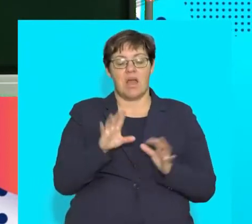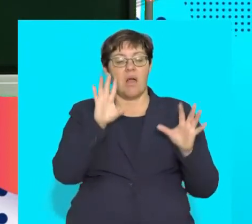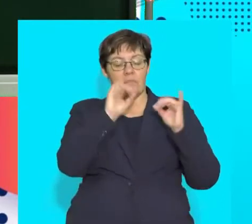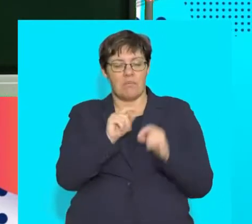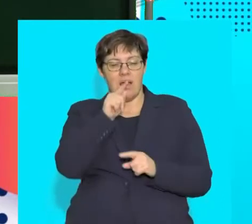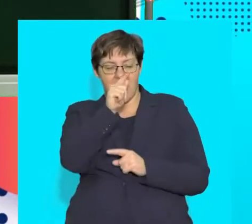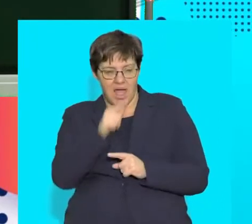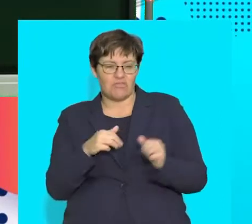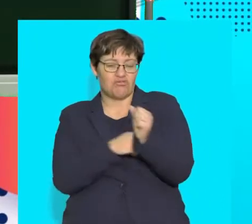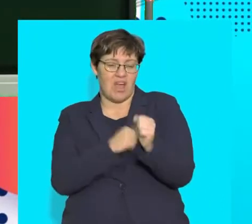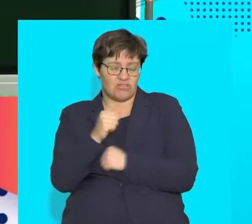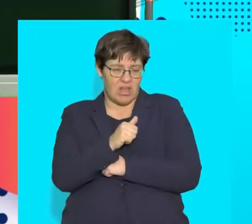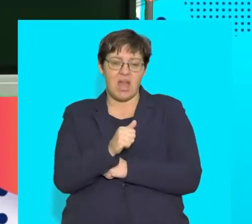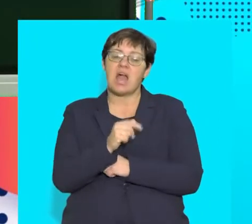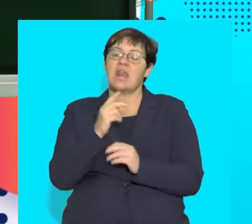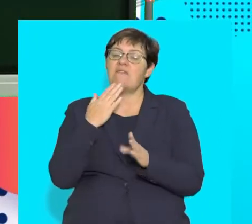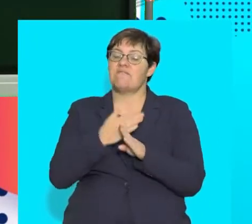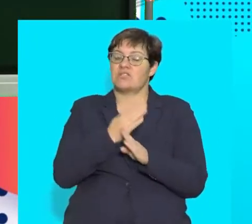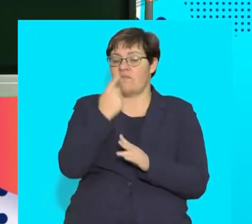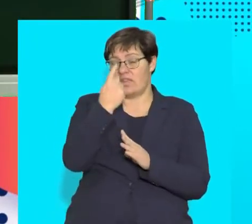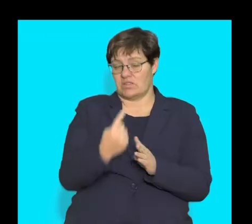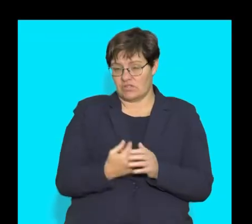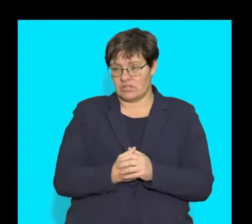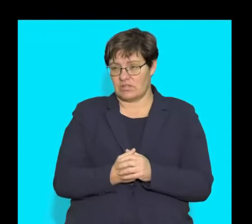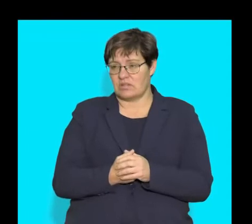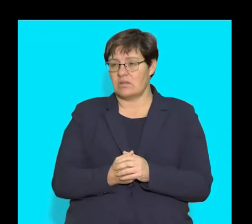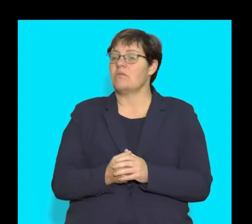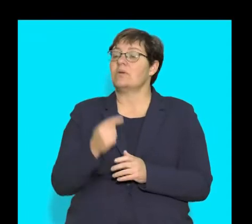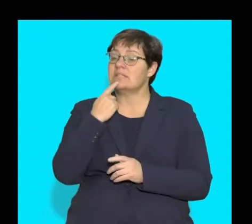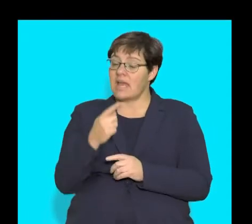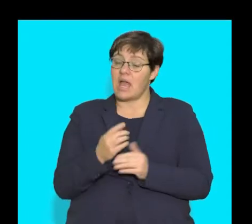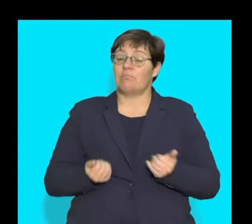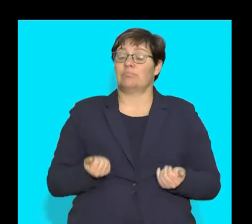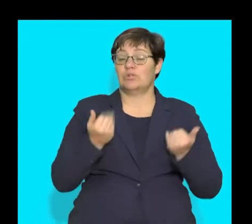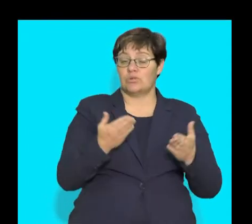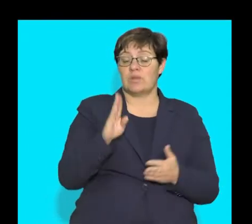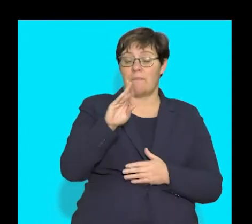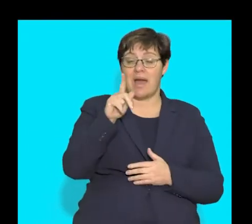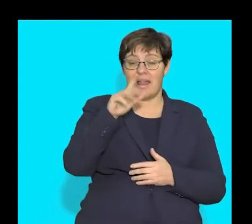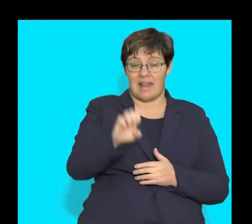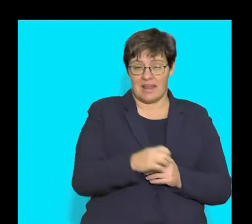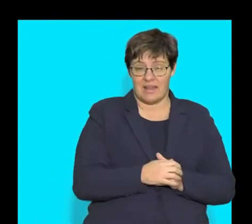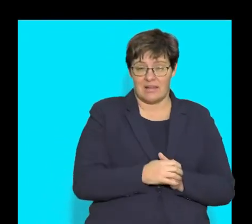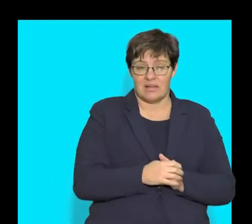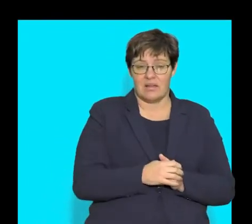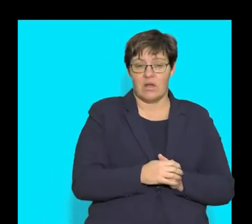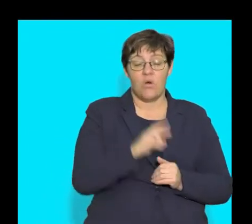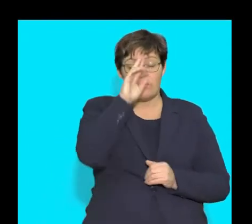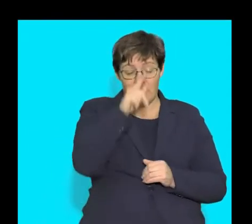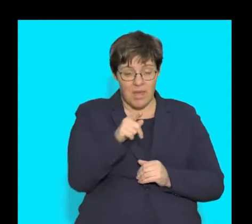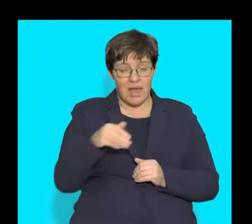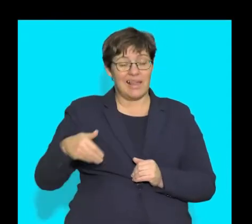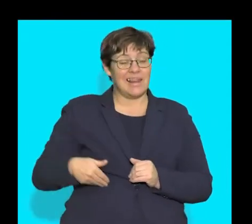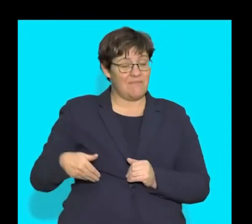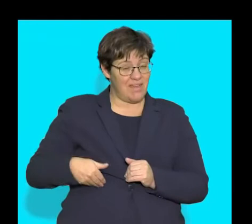structure and function of different parts. So we mentioned producing bile. Guys, remember that the liver